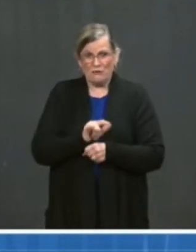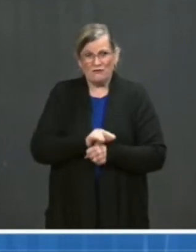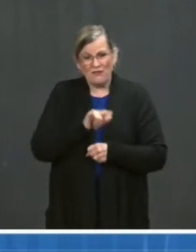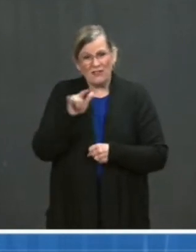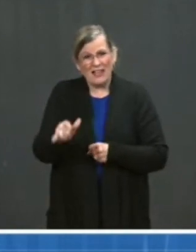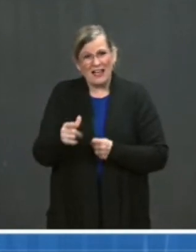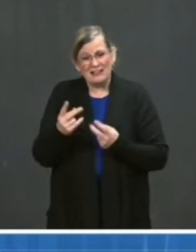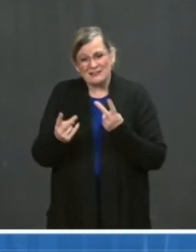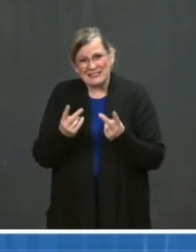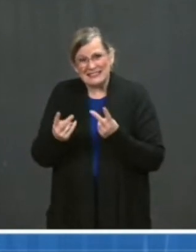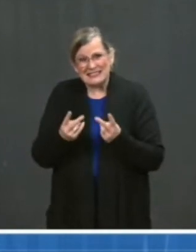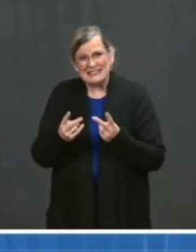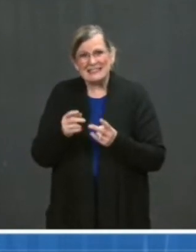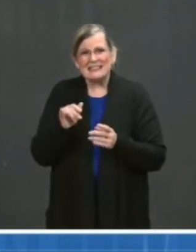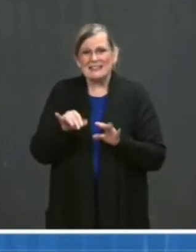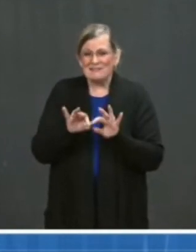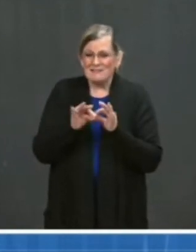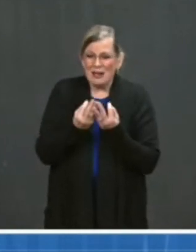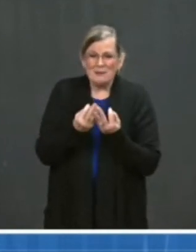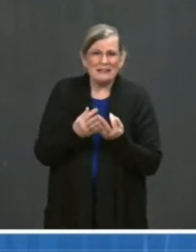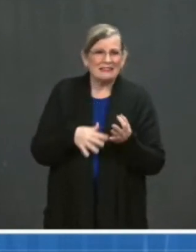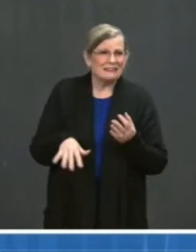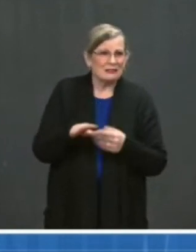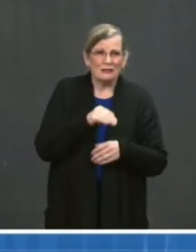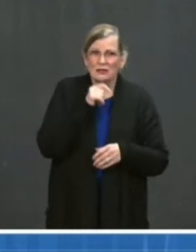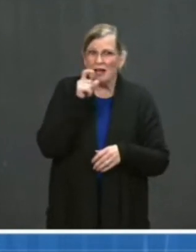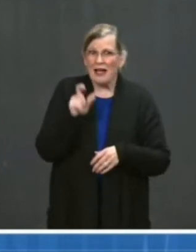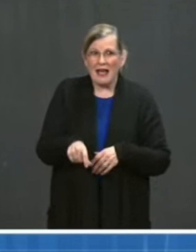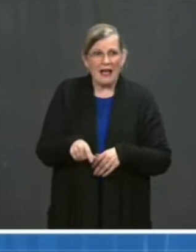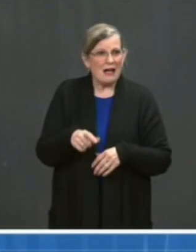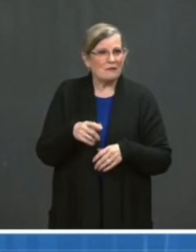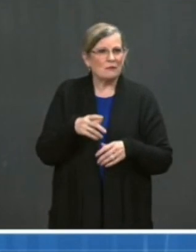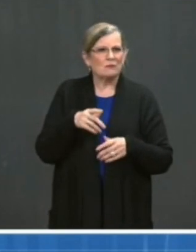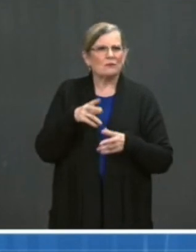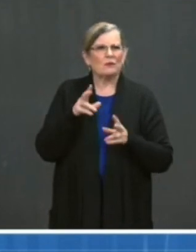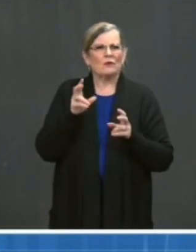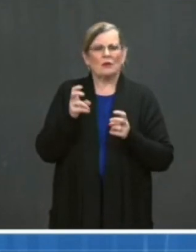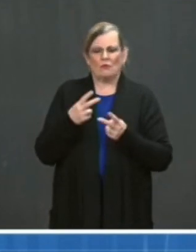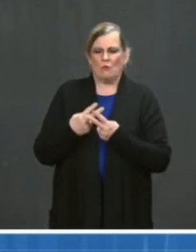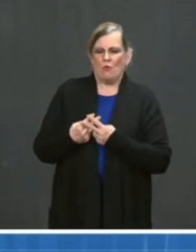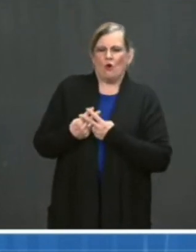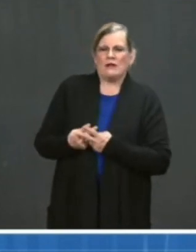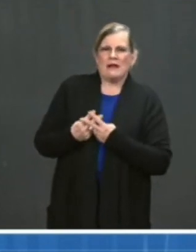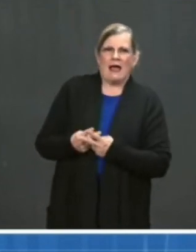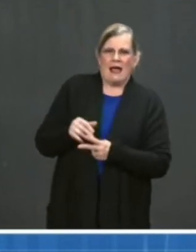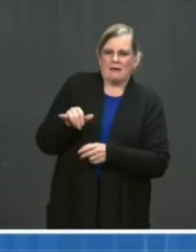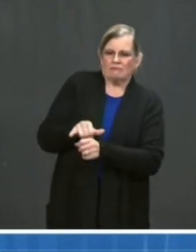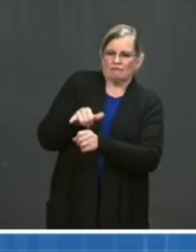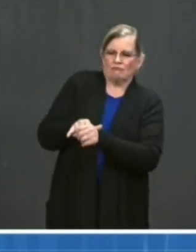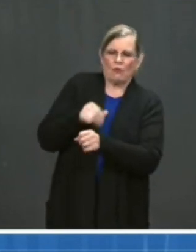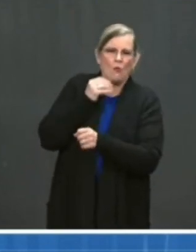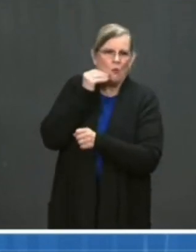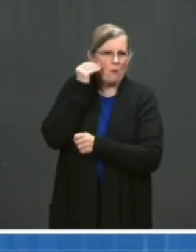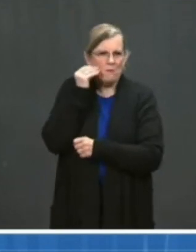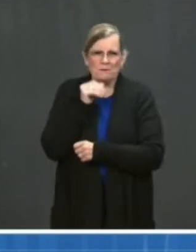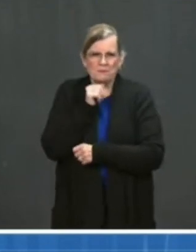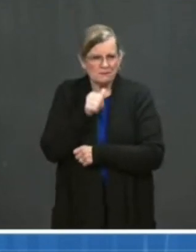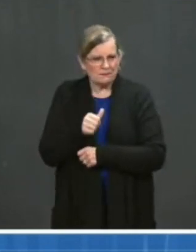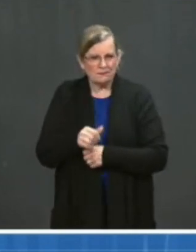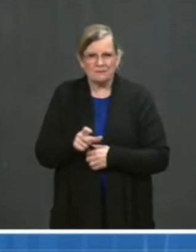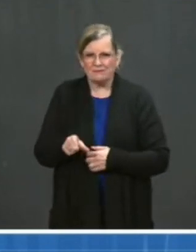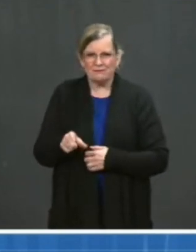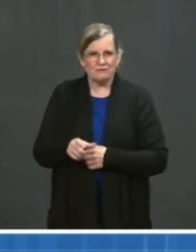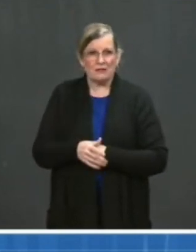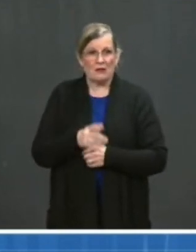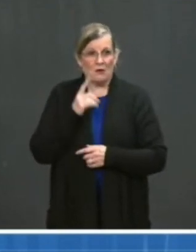self-quarantining, provided they follow the other recommended prevention measures while traveling. For international travel,